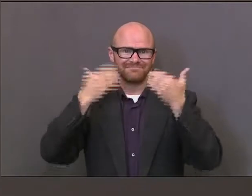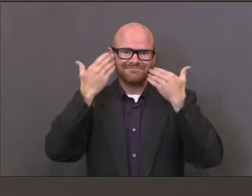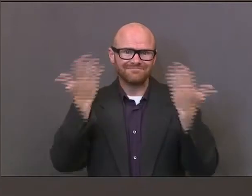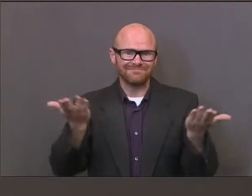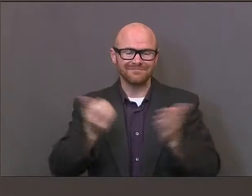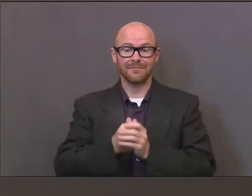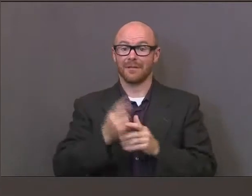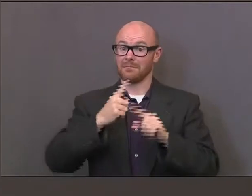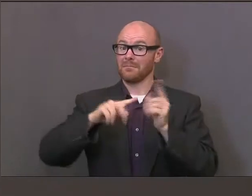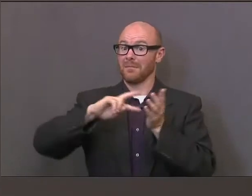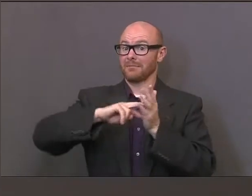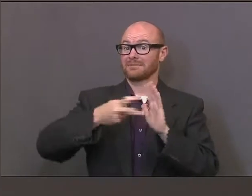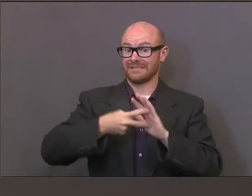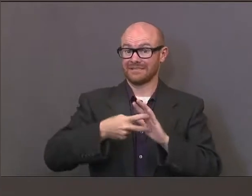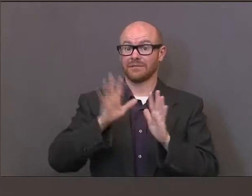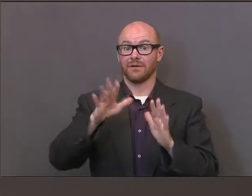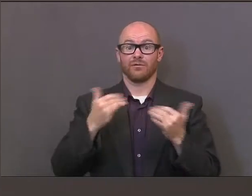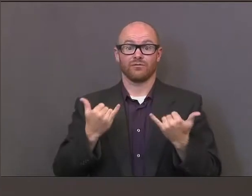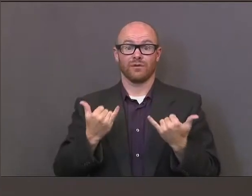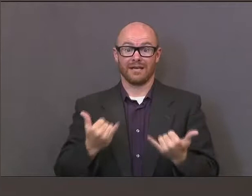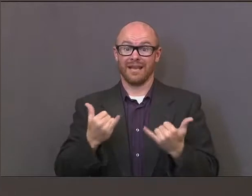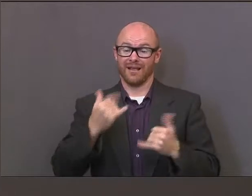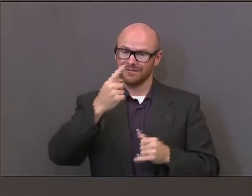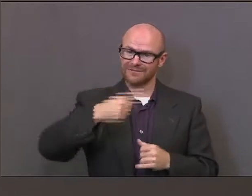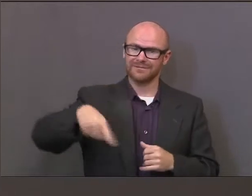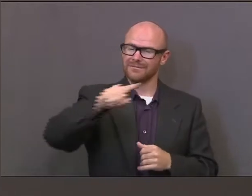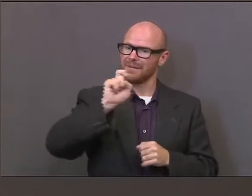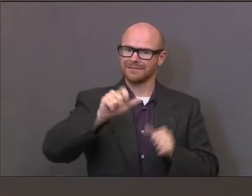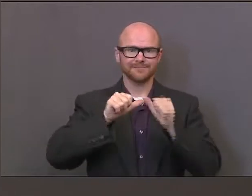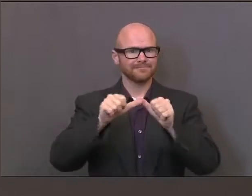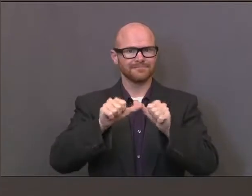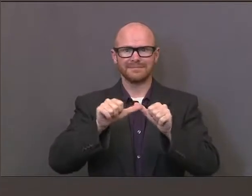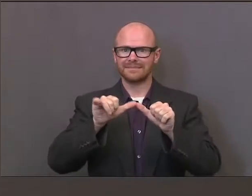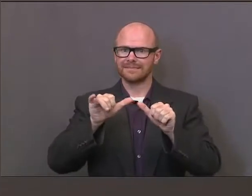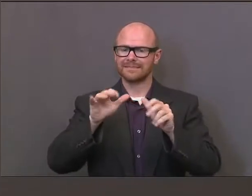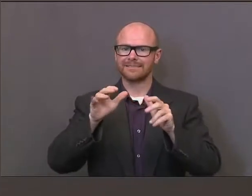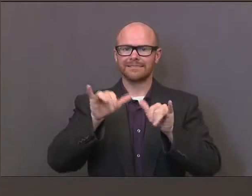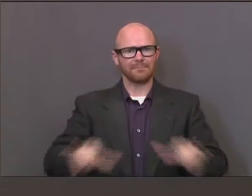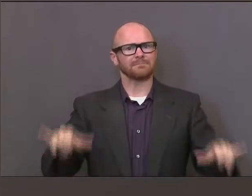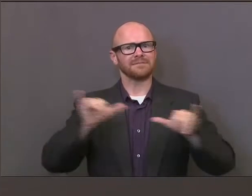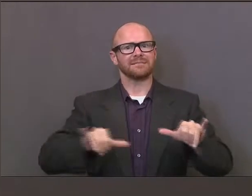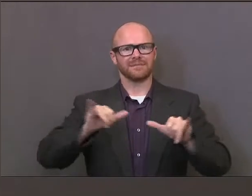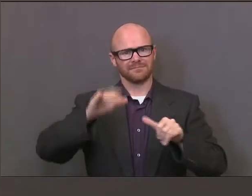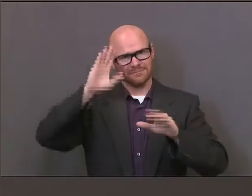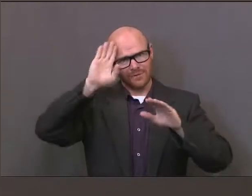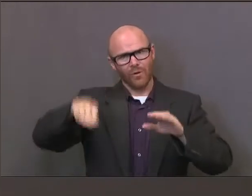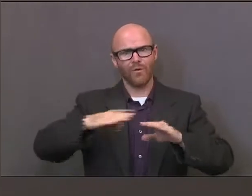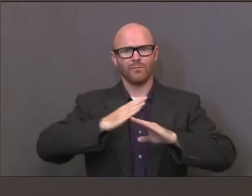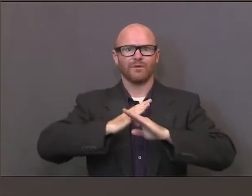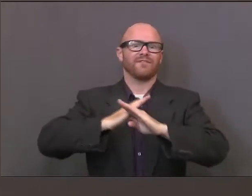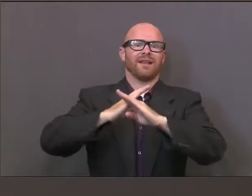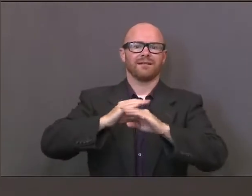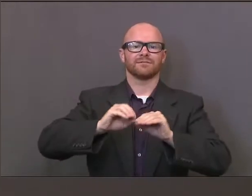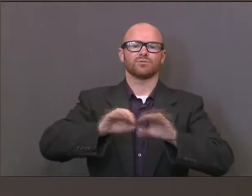this does mean is that right now we need to remain vigilant with the prevention measures that we know work.